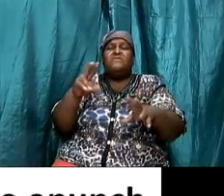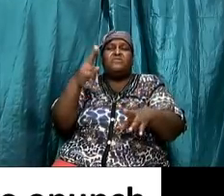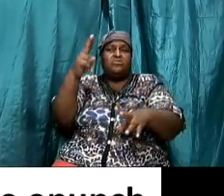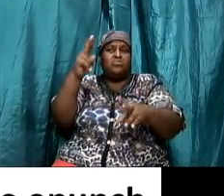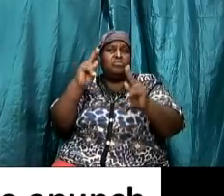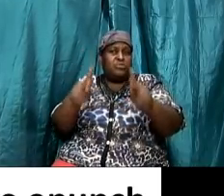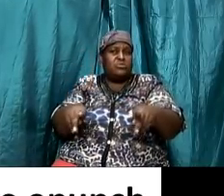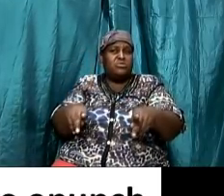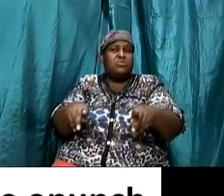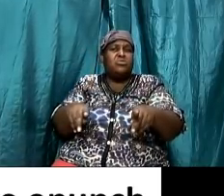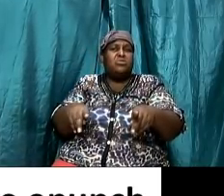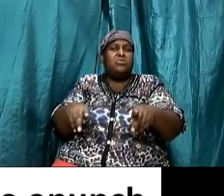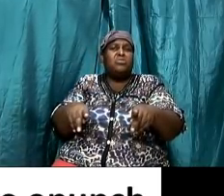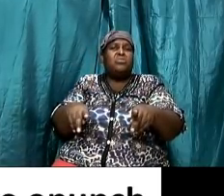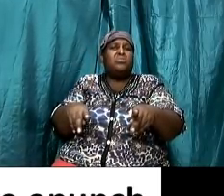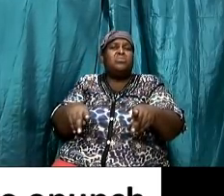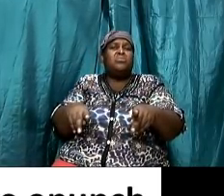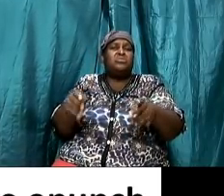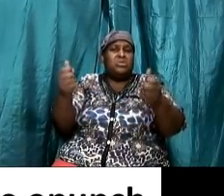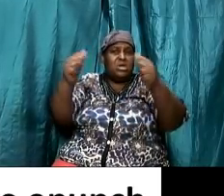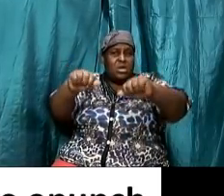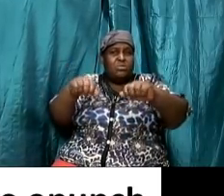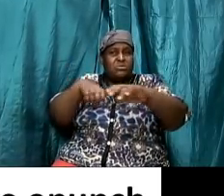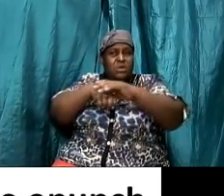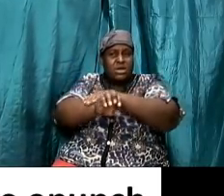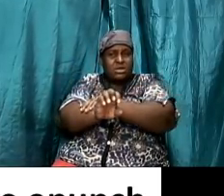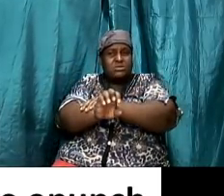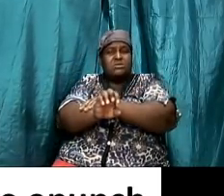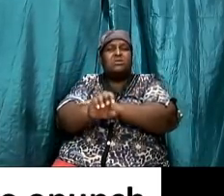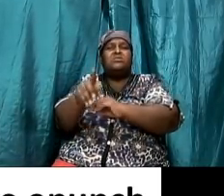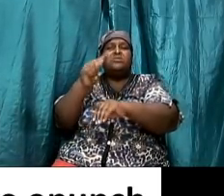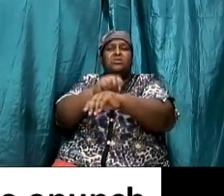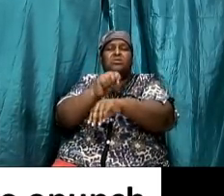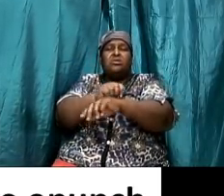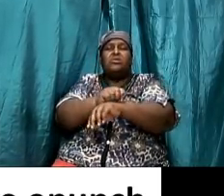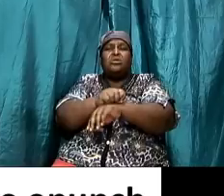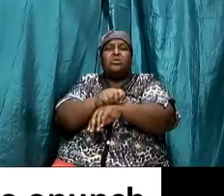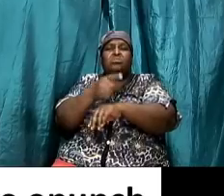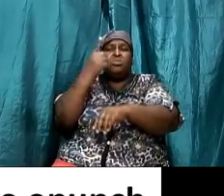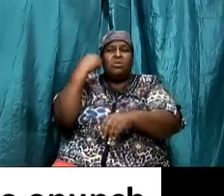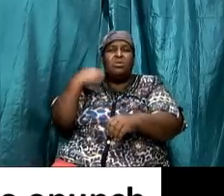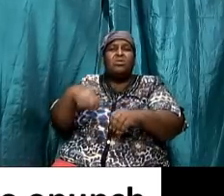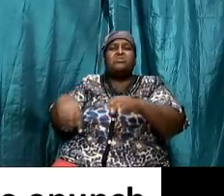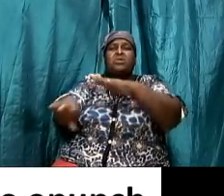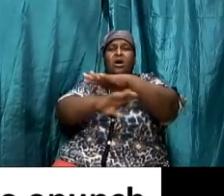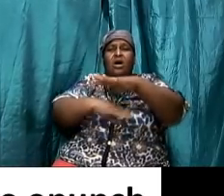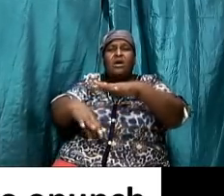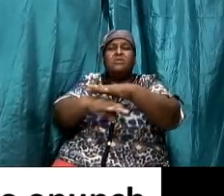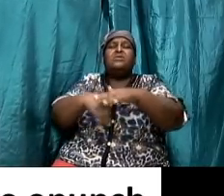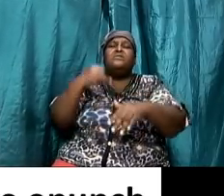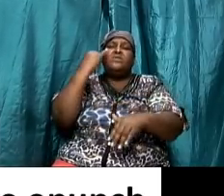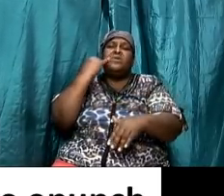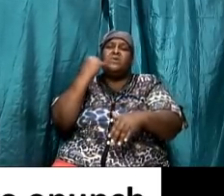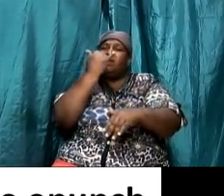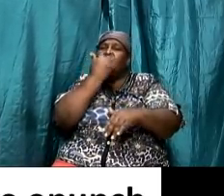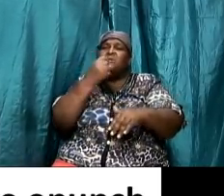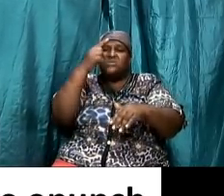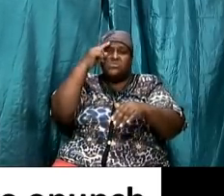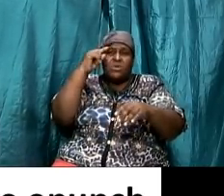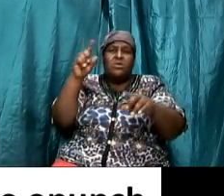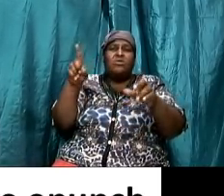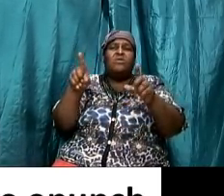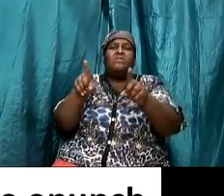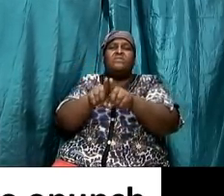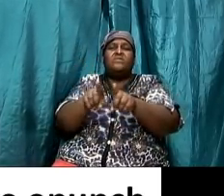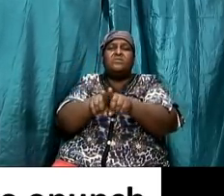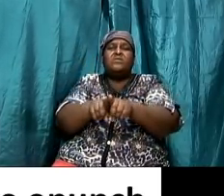however because they were under the israeli covenant or the covenant that was given to israel they were